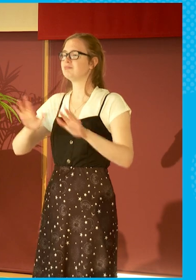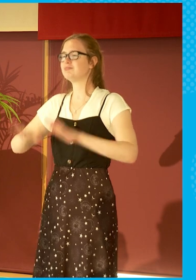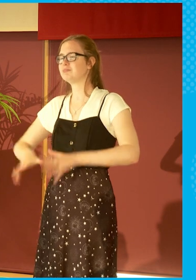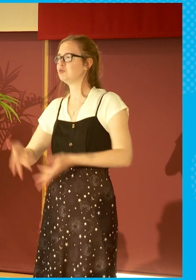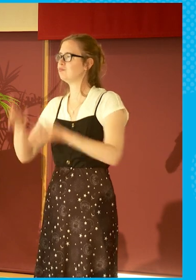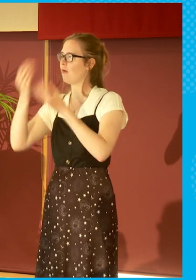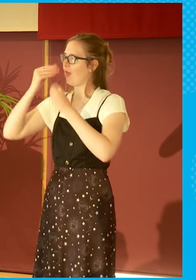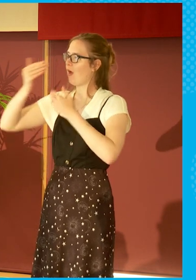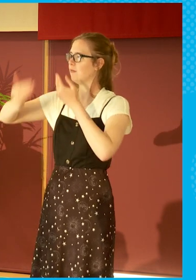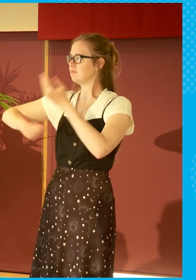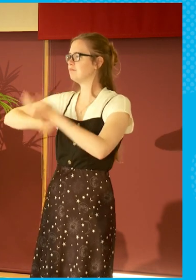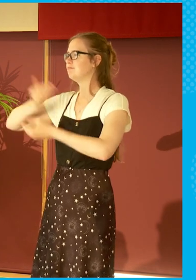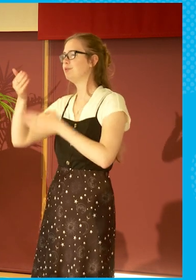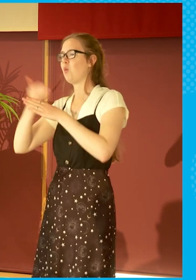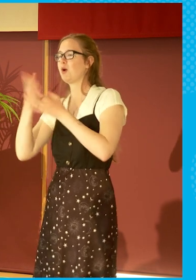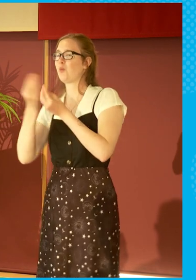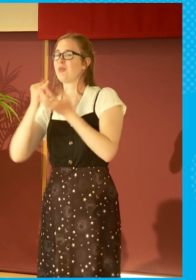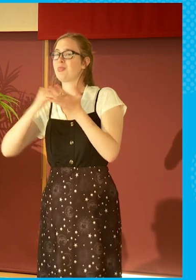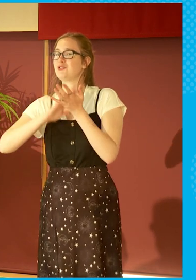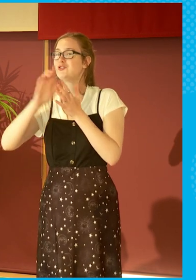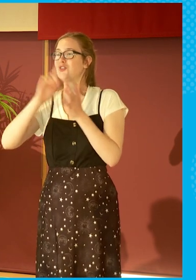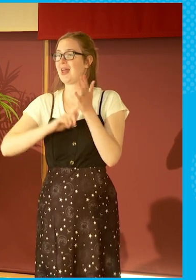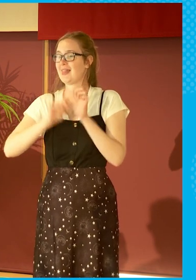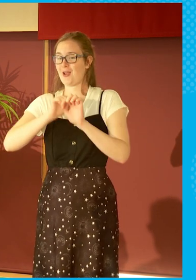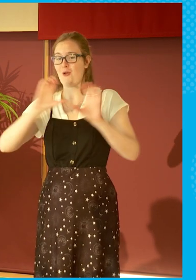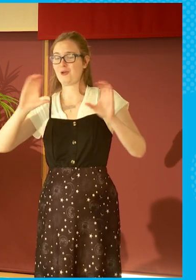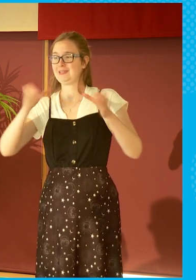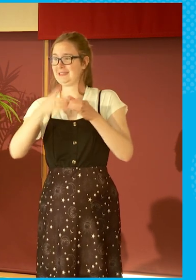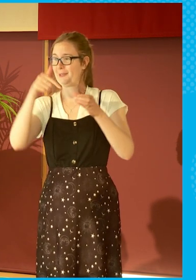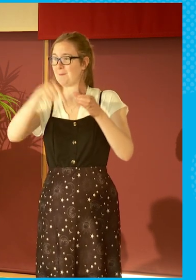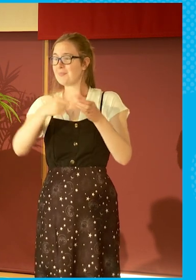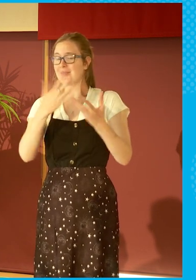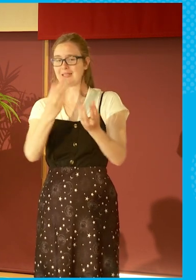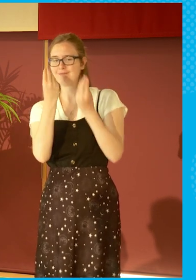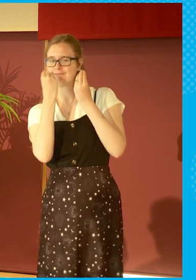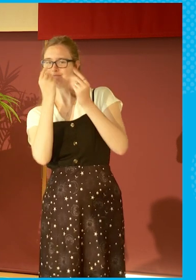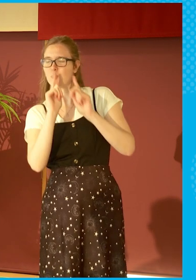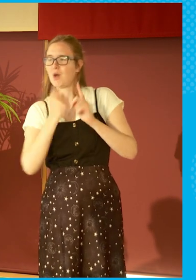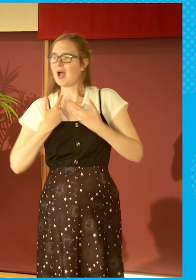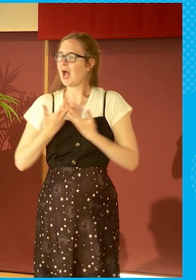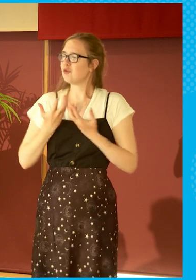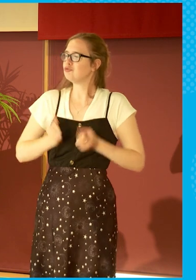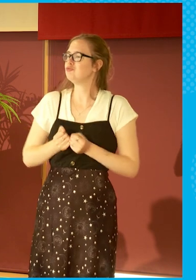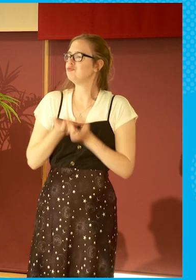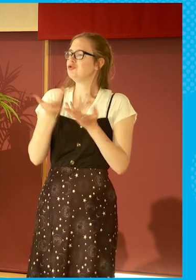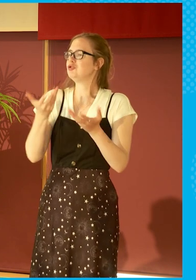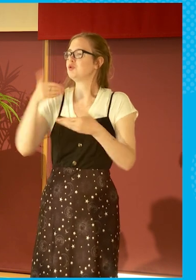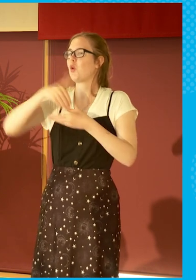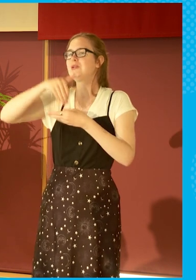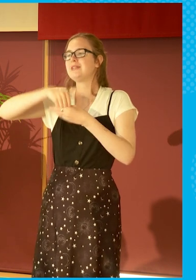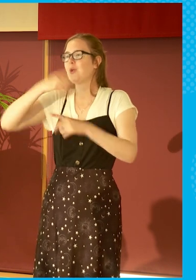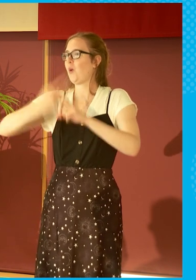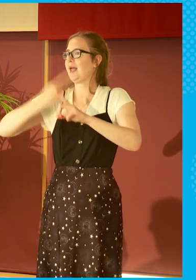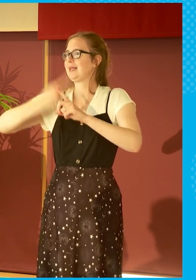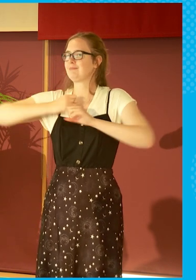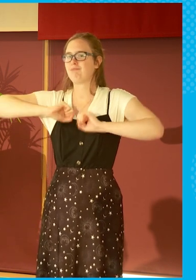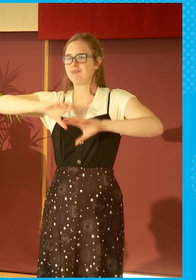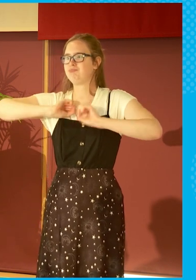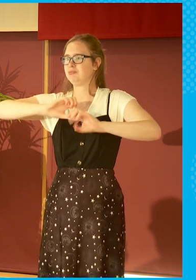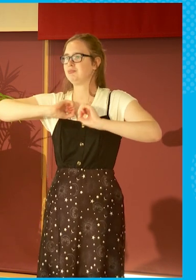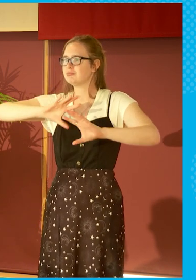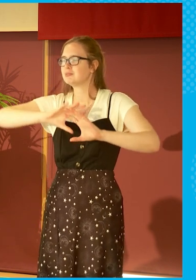with working with Shelley and her team, what they taught me at the time was how to produce content quickly. Now,